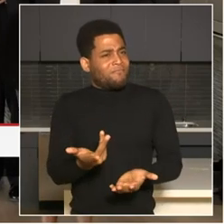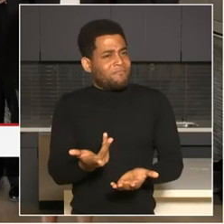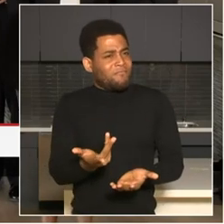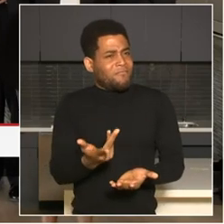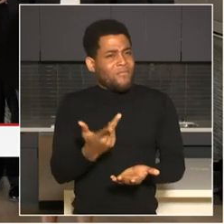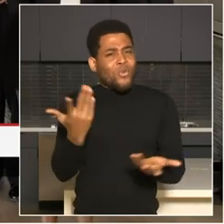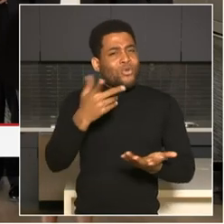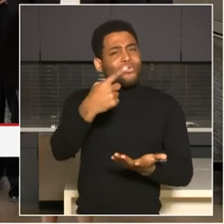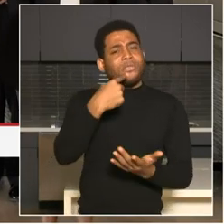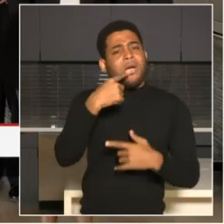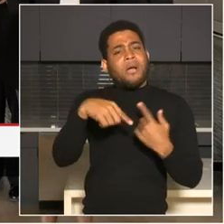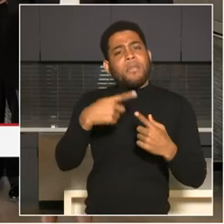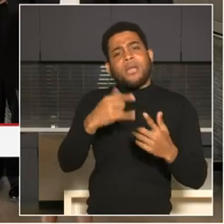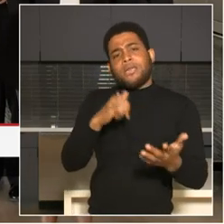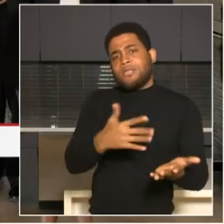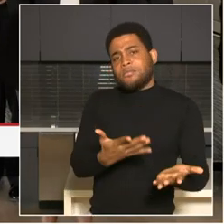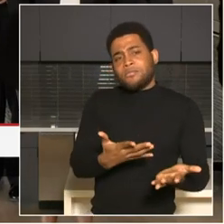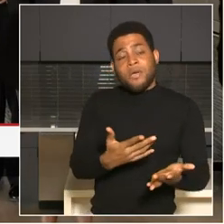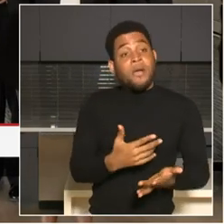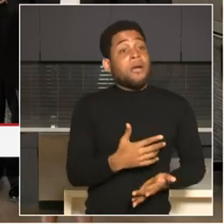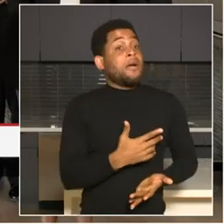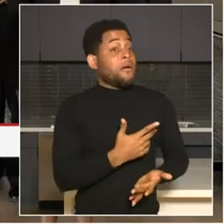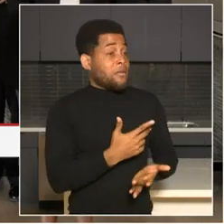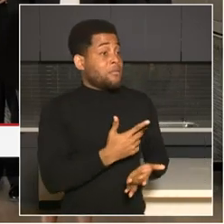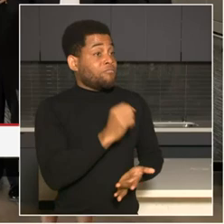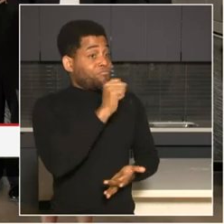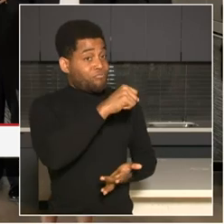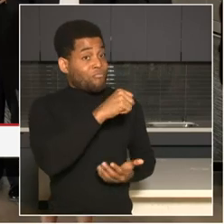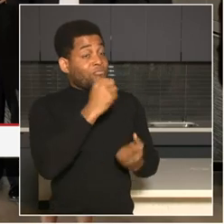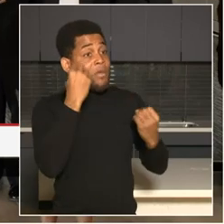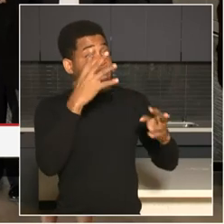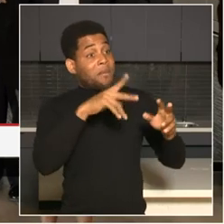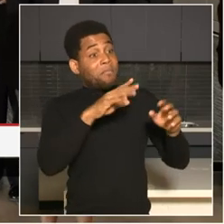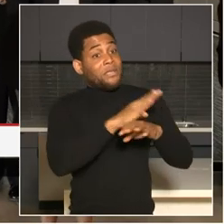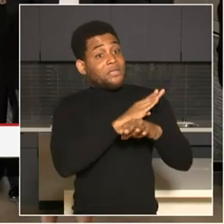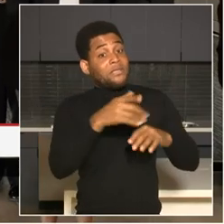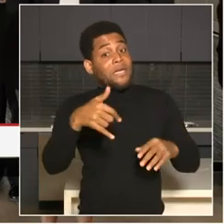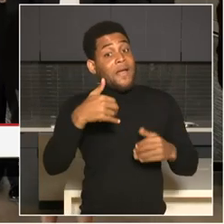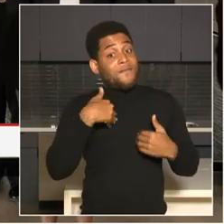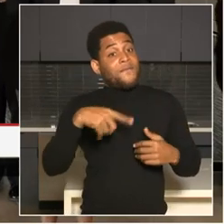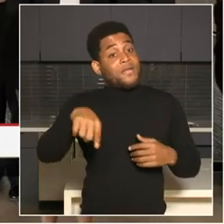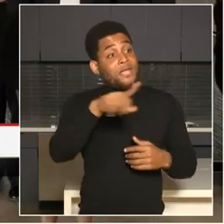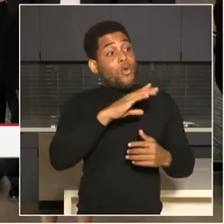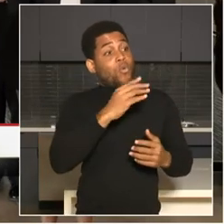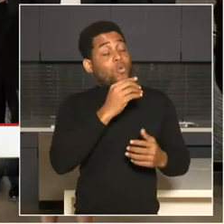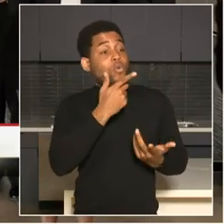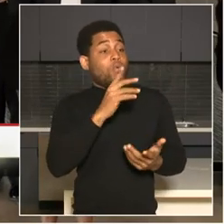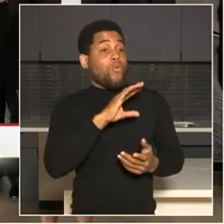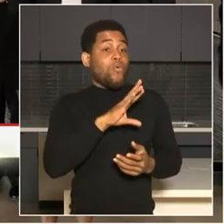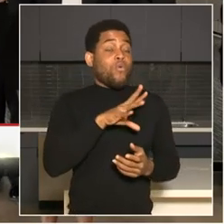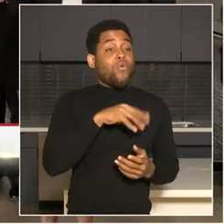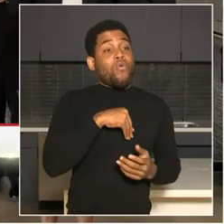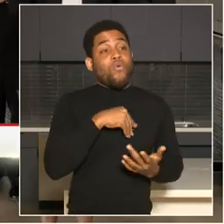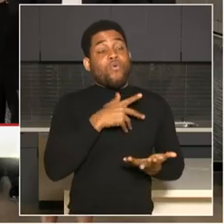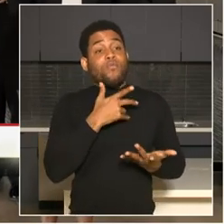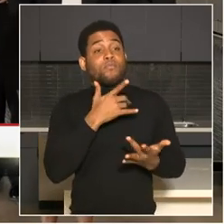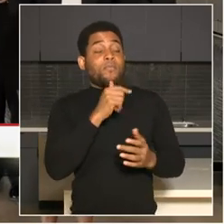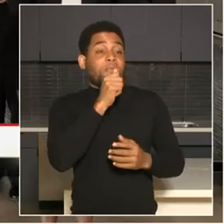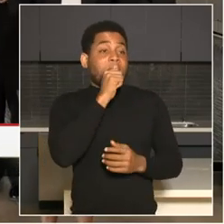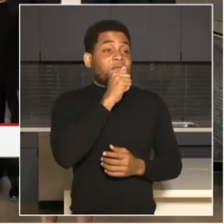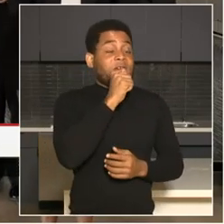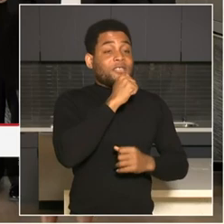private security for, for a lot of, for a lot of reasons, and they've been doing it before this year. Um, but we do think,